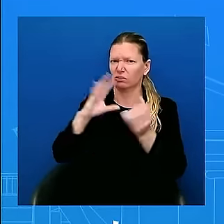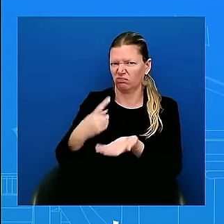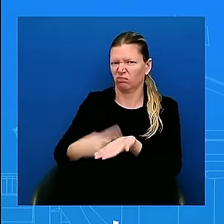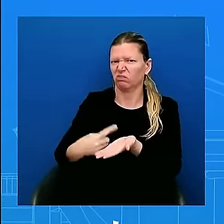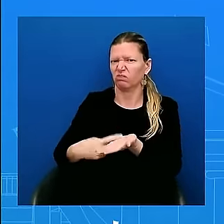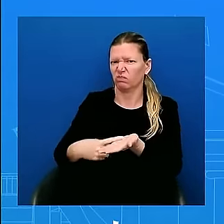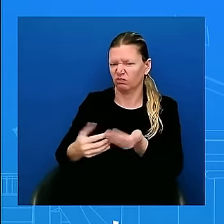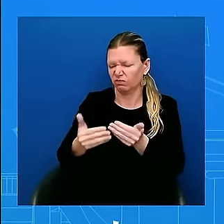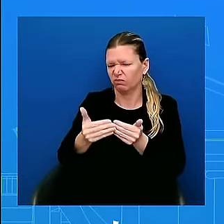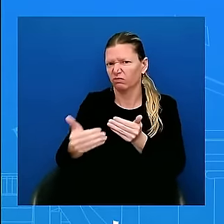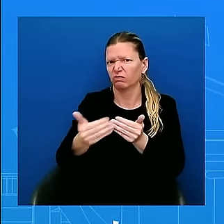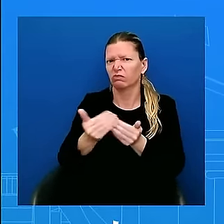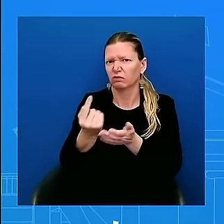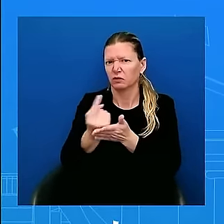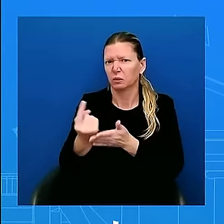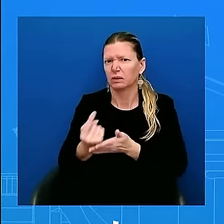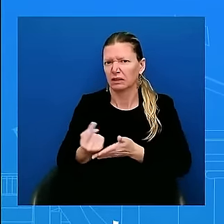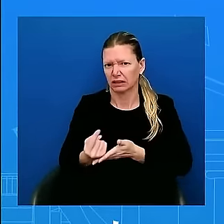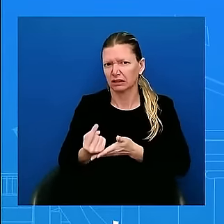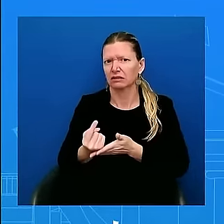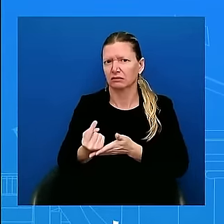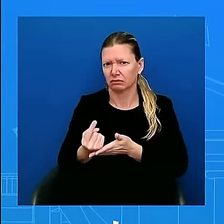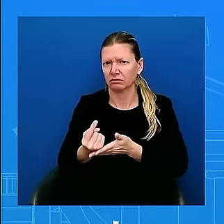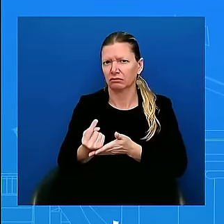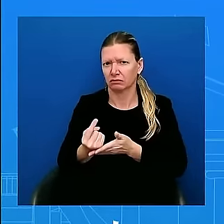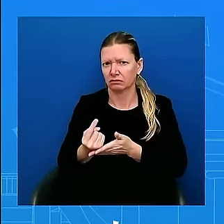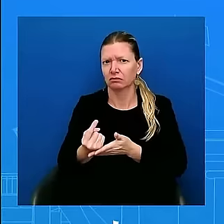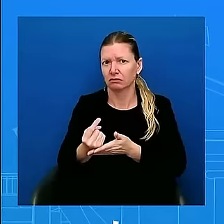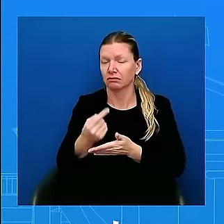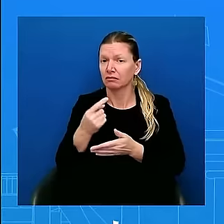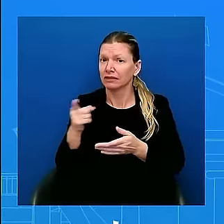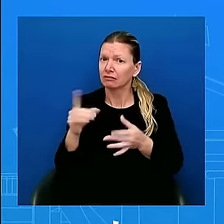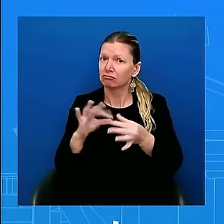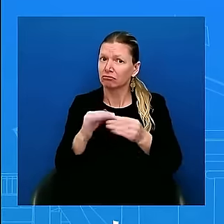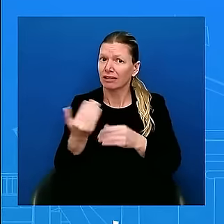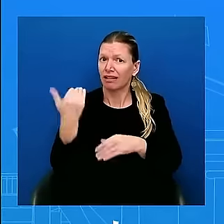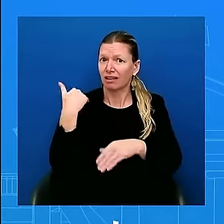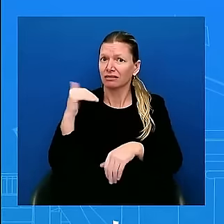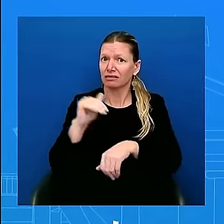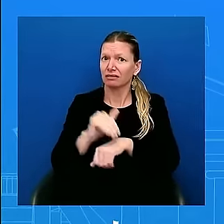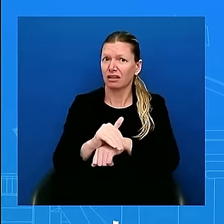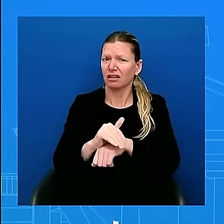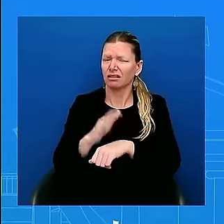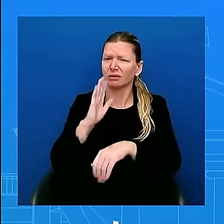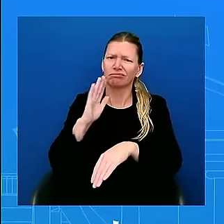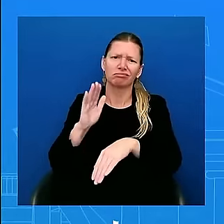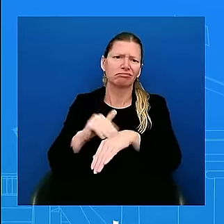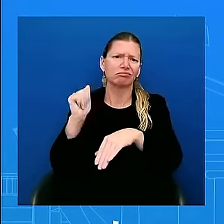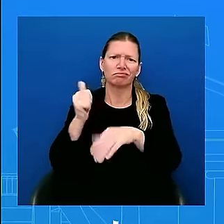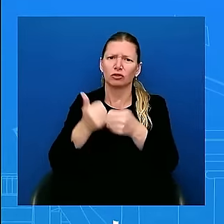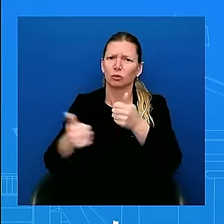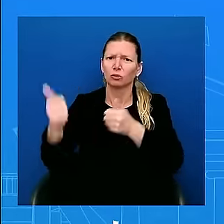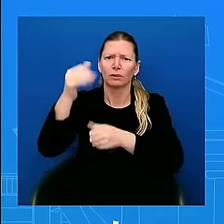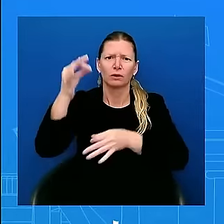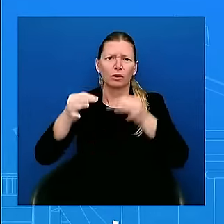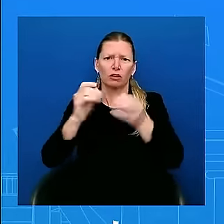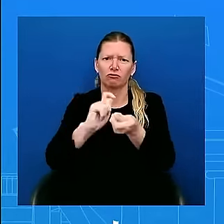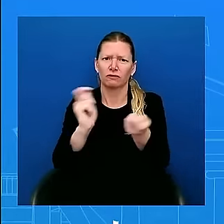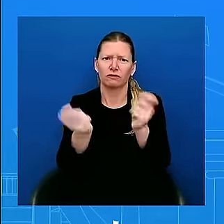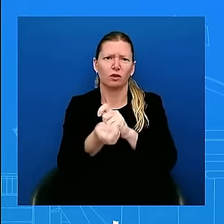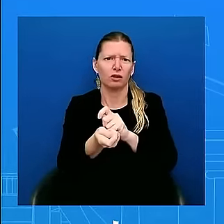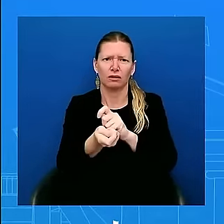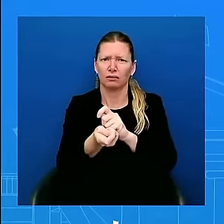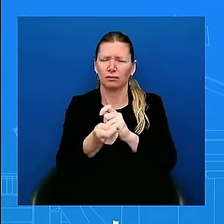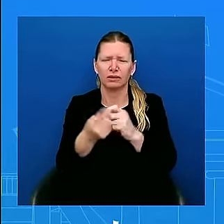said last night he said I'm going to call for Supreme Court reform because this is critical to our democracy Supreme Court reform and I answered this